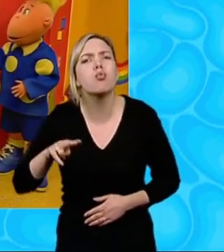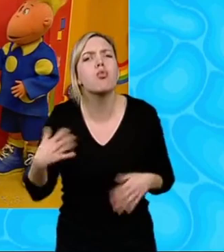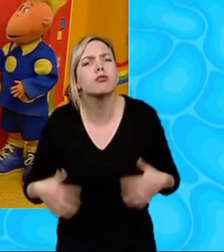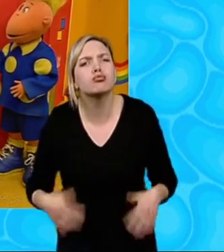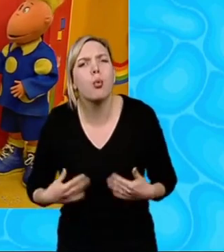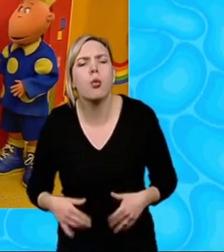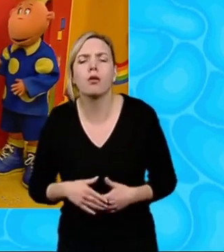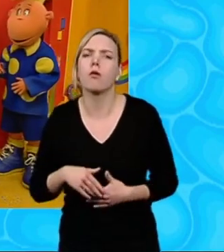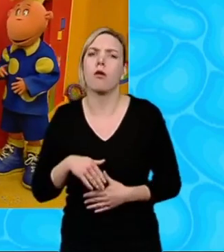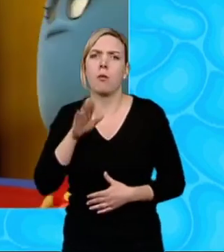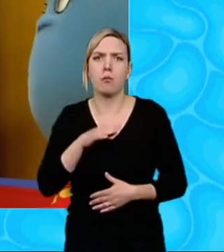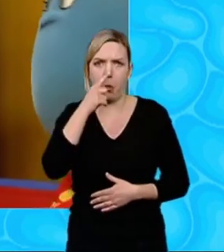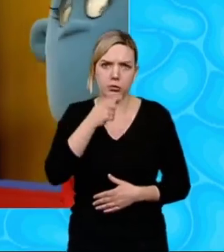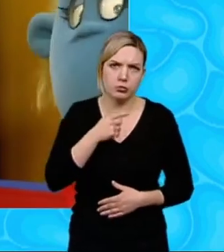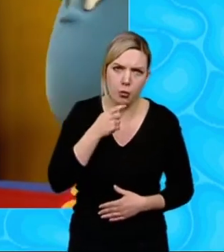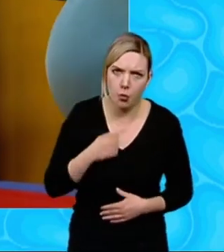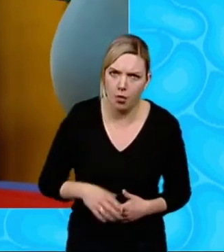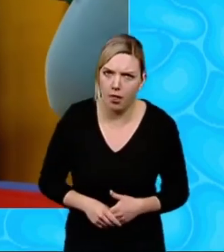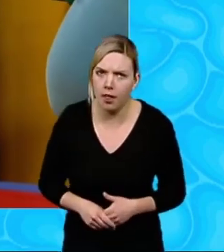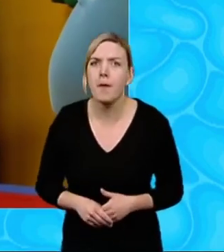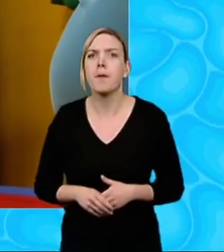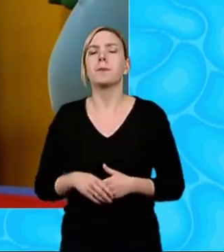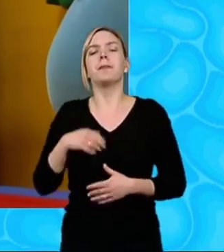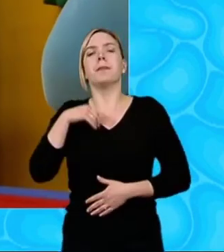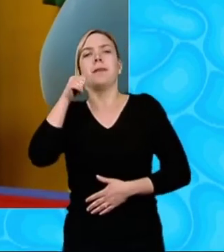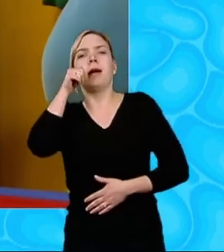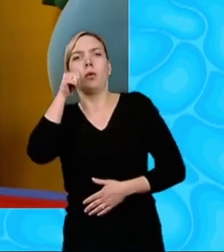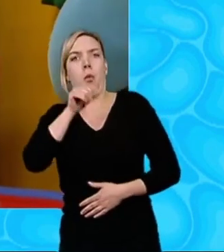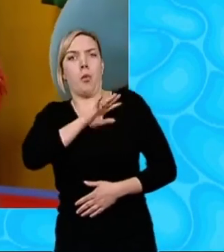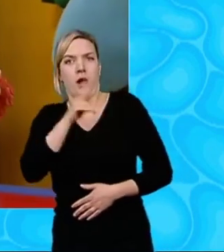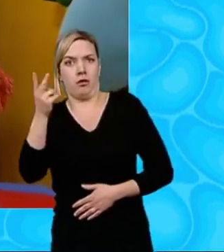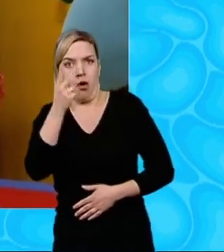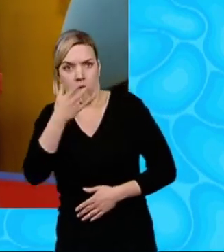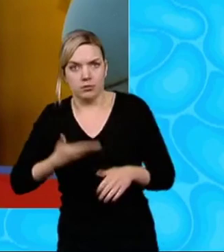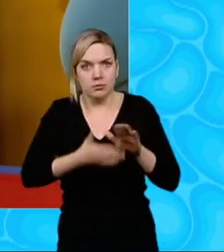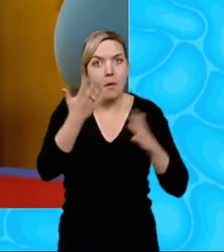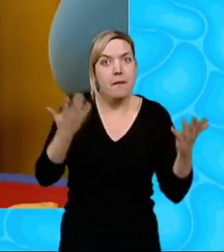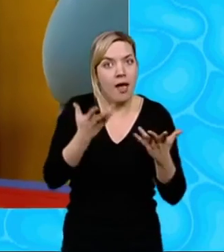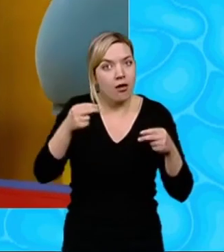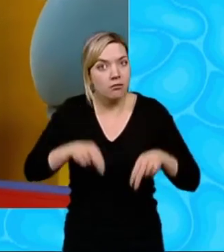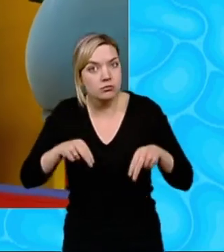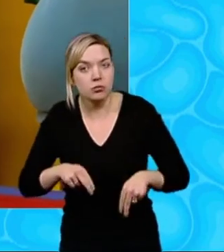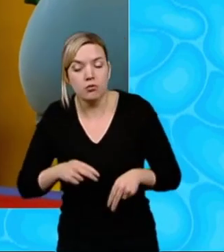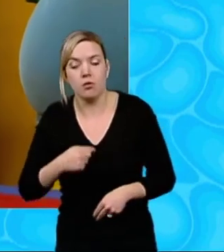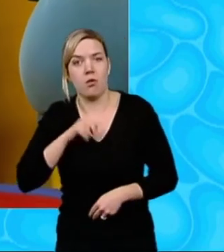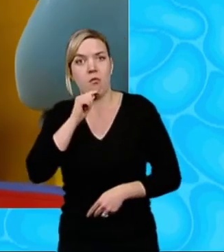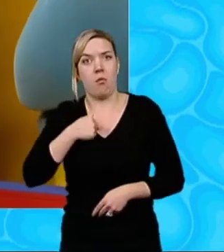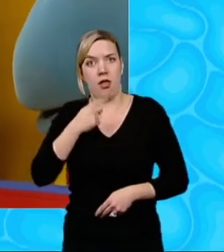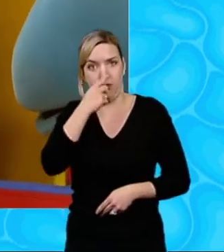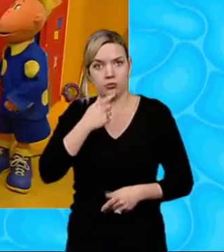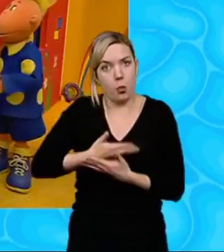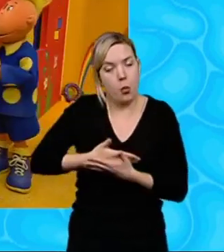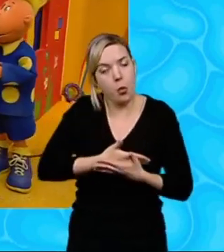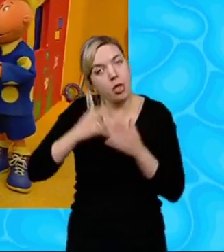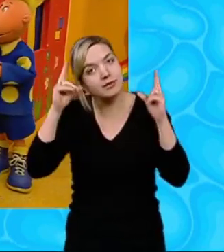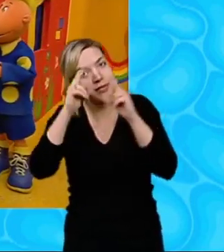Oh, poor Dolly Look, I know better You and Jake take Doodles and Izzles off to play Yeah And I'll get baby Dolly off to sleep